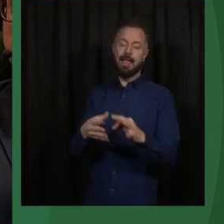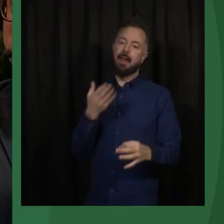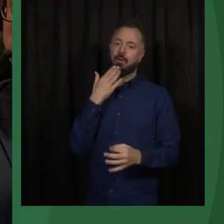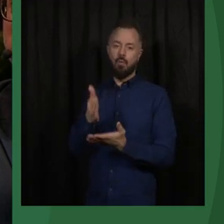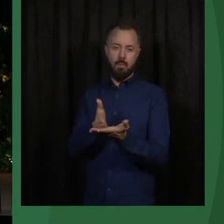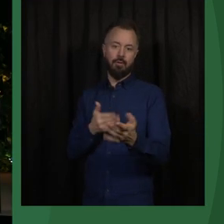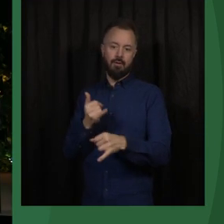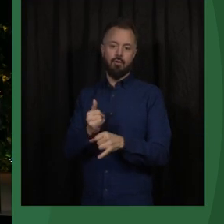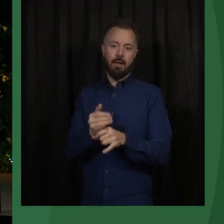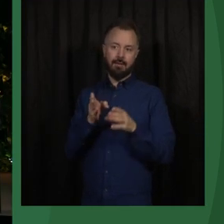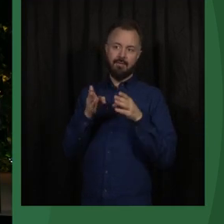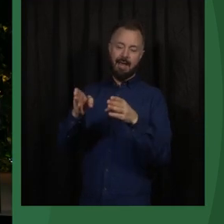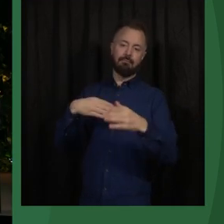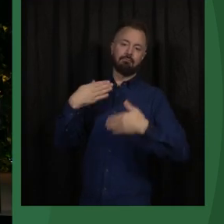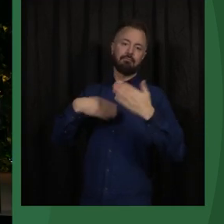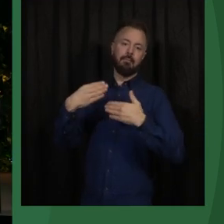go about it.